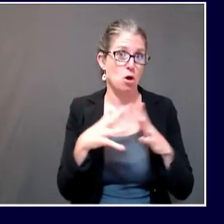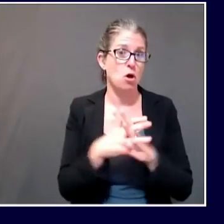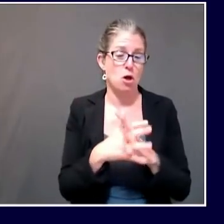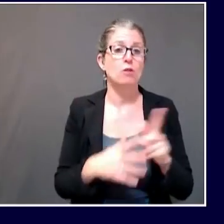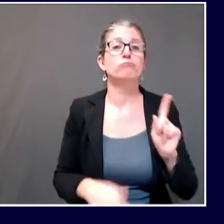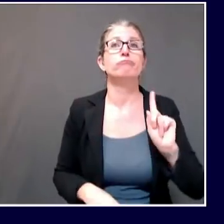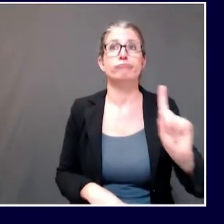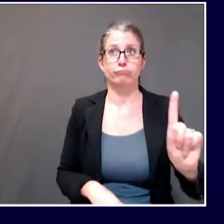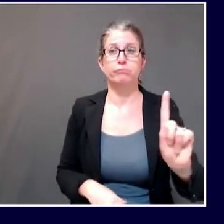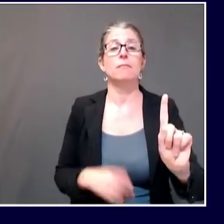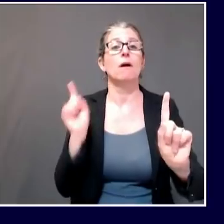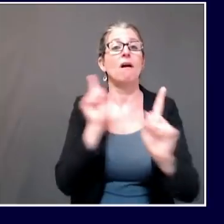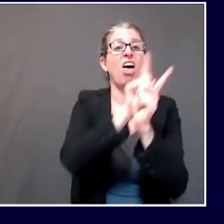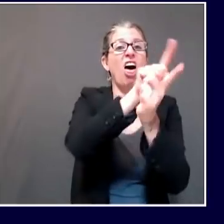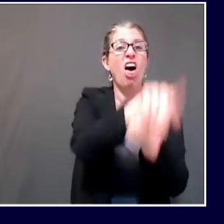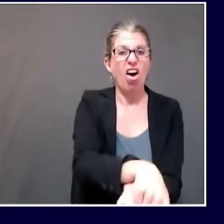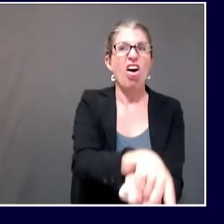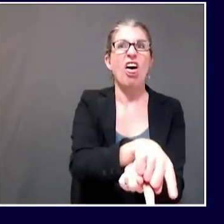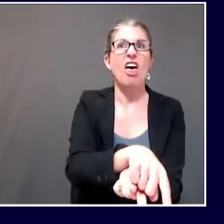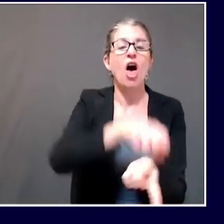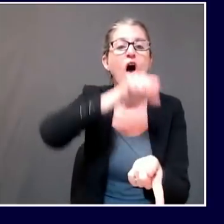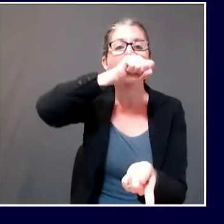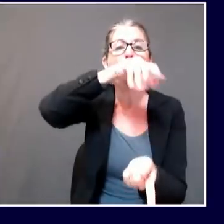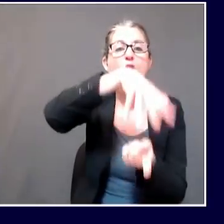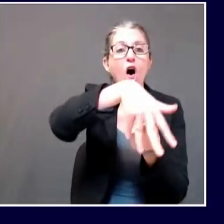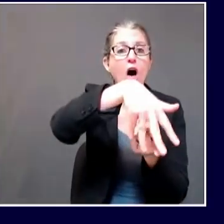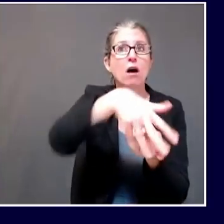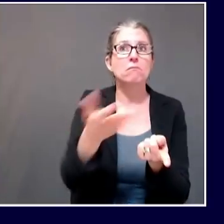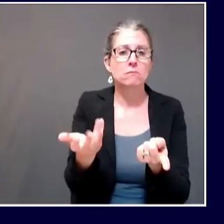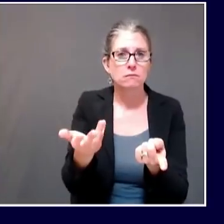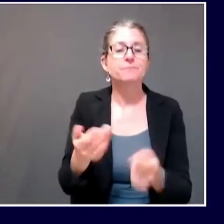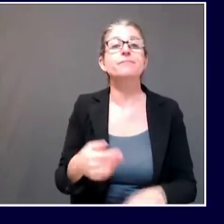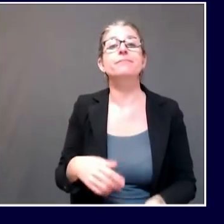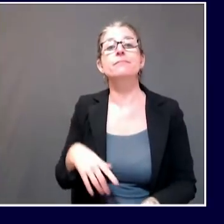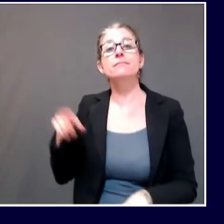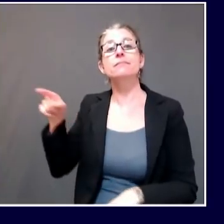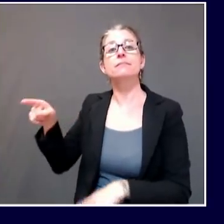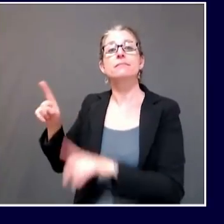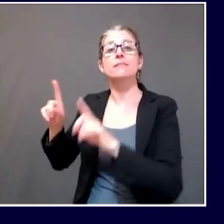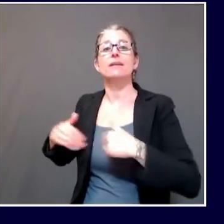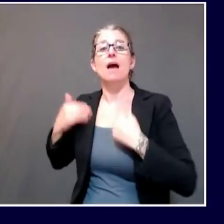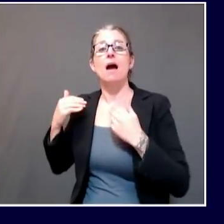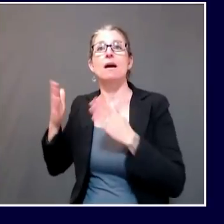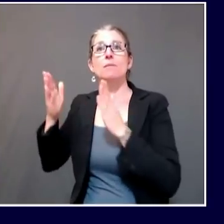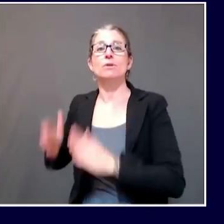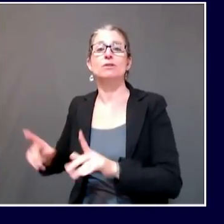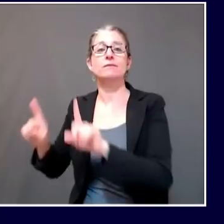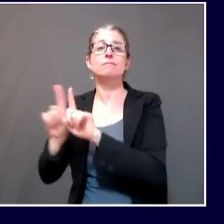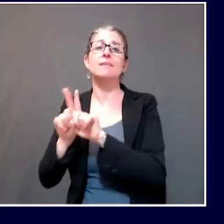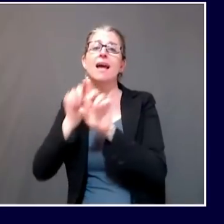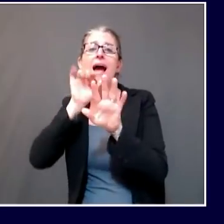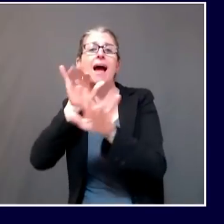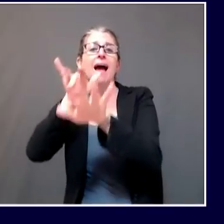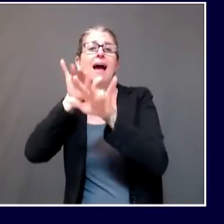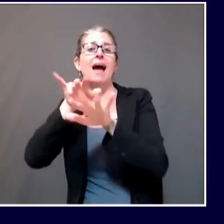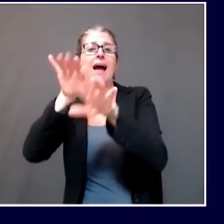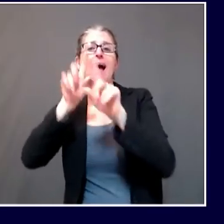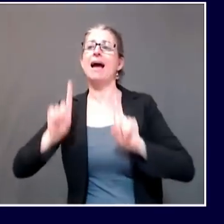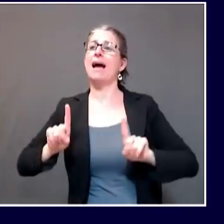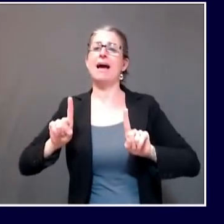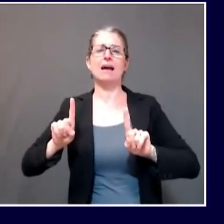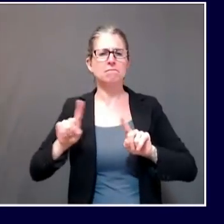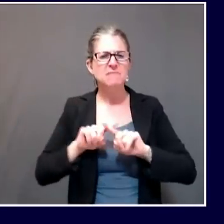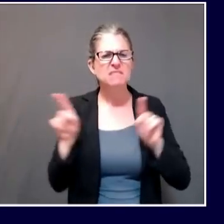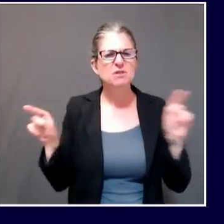music and want to sing and the differences between the two things. Sure. So, you know, I think the way Commissioner Lambrew